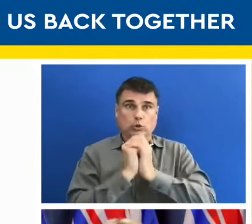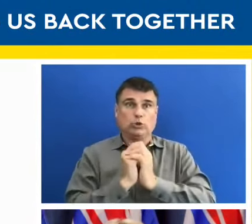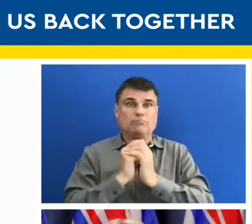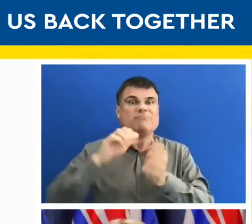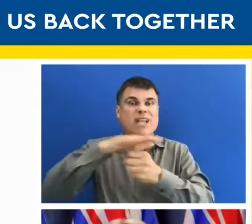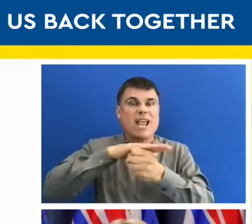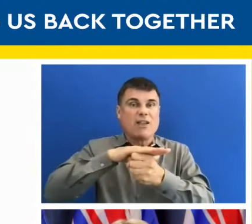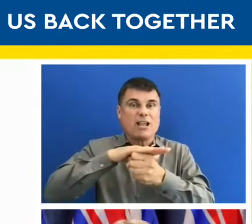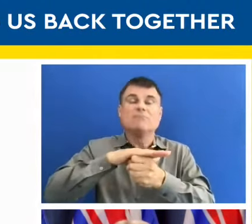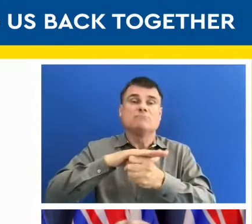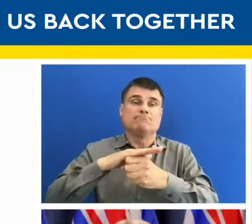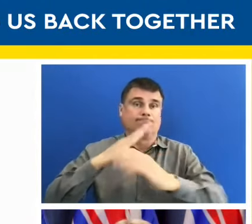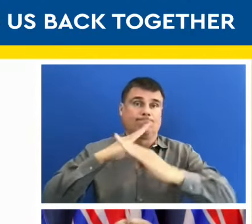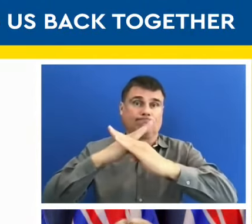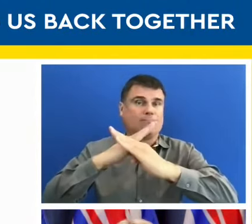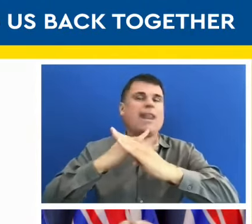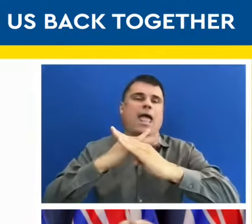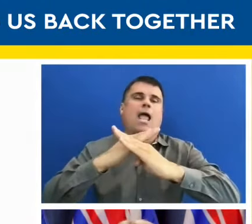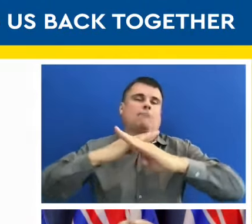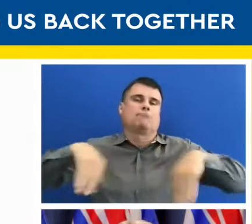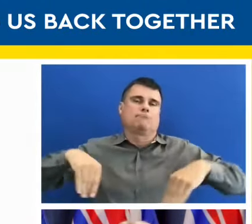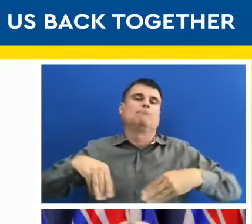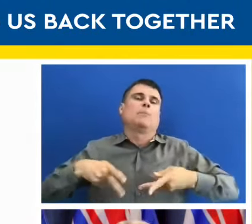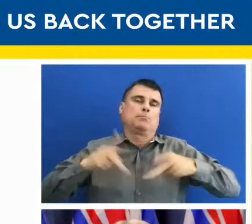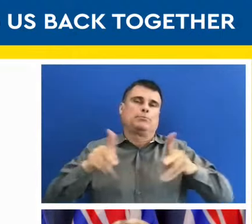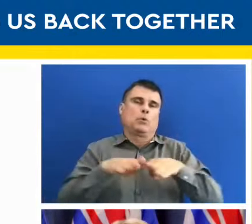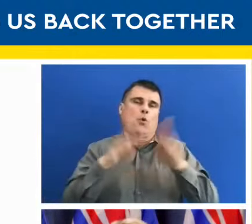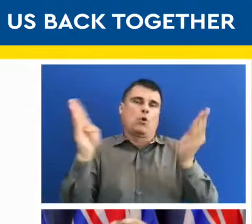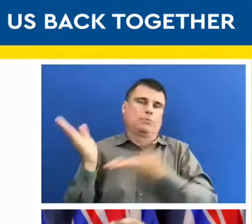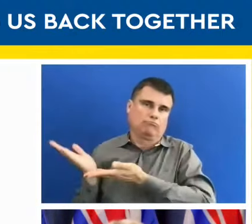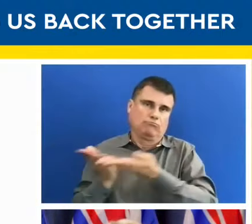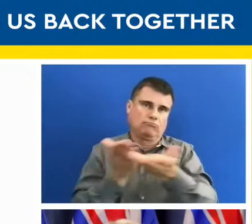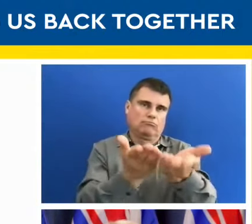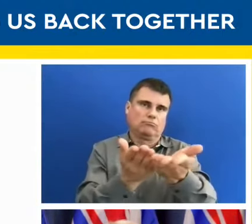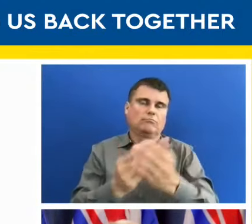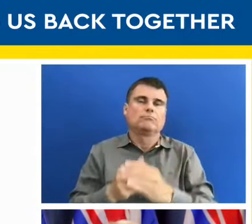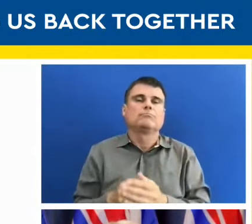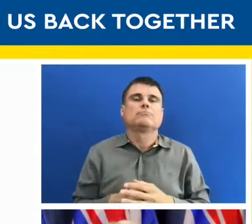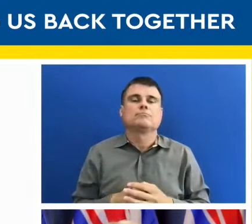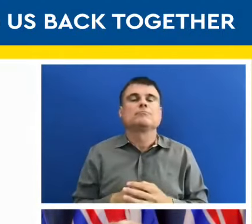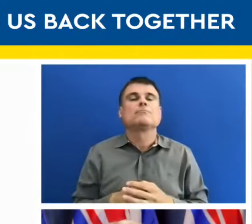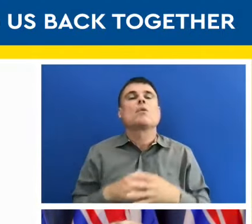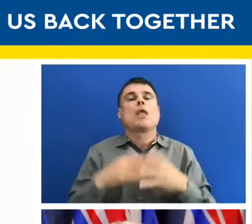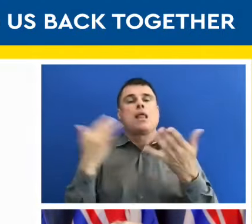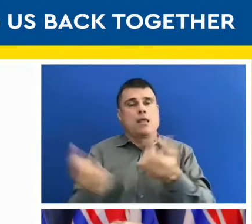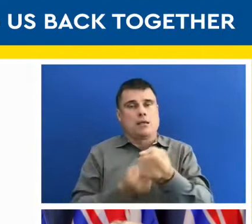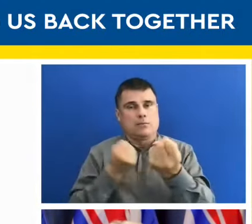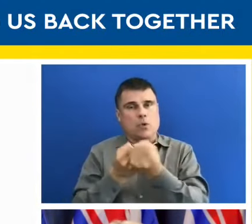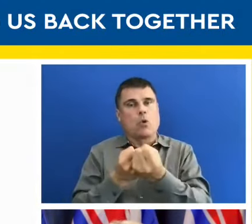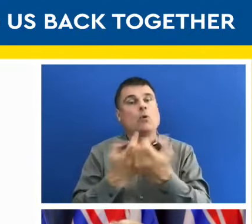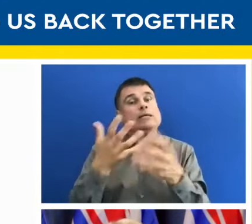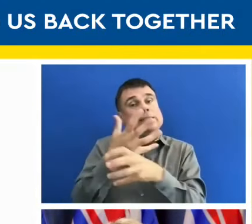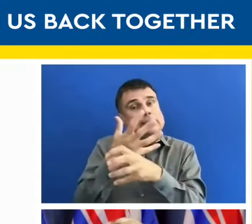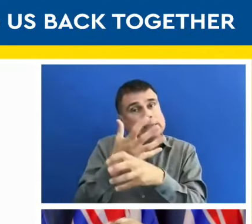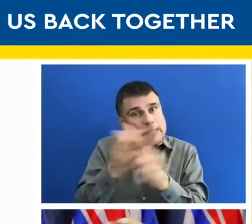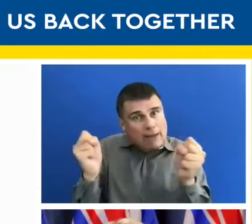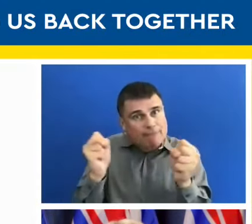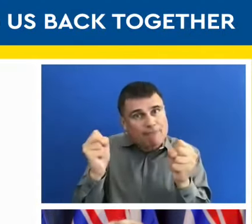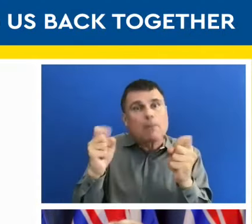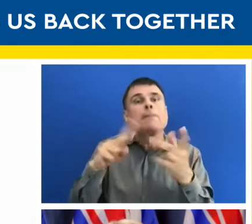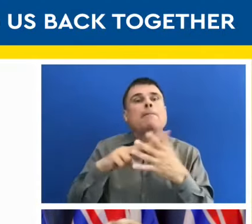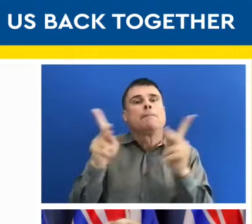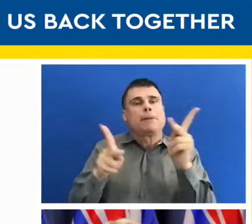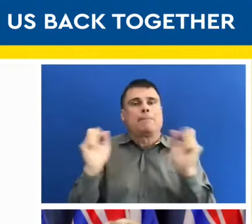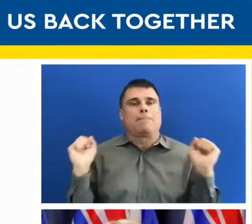guidance that we have created together to support faith communities to come back together without restrictions, making